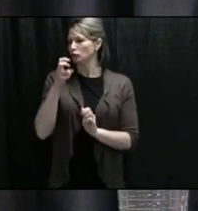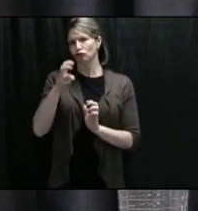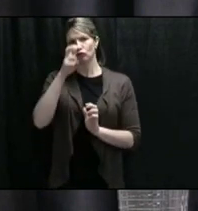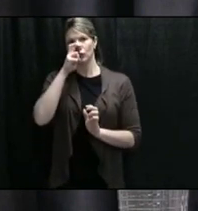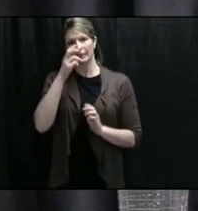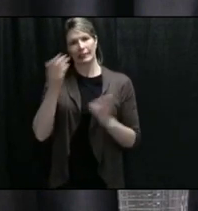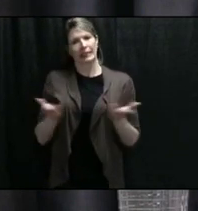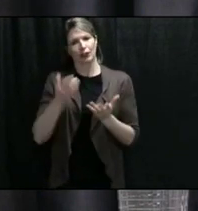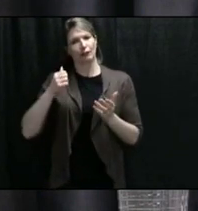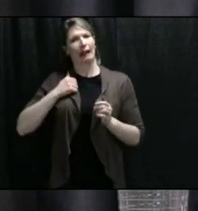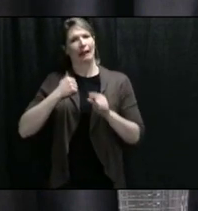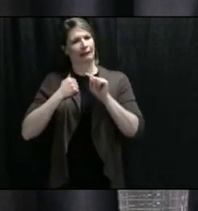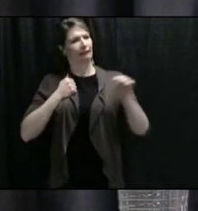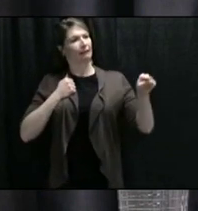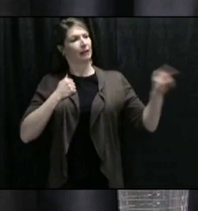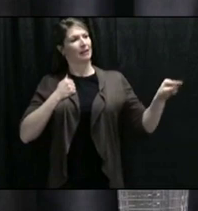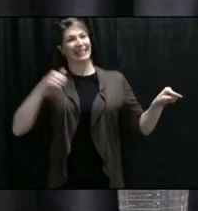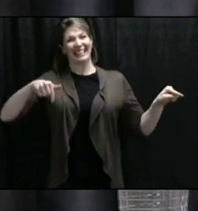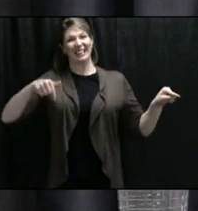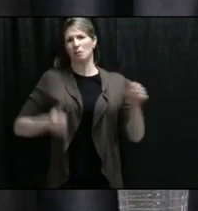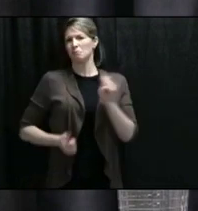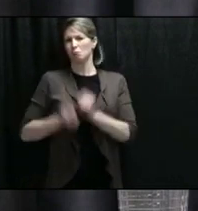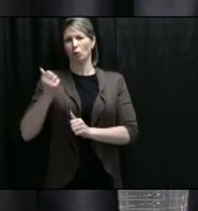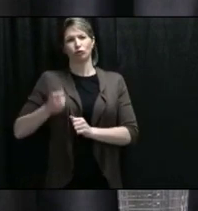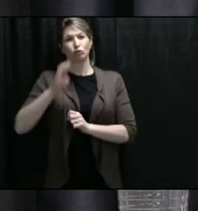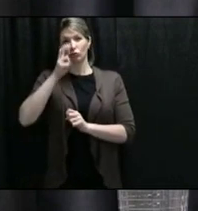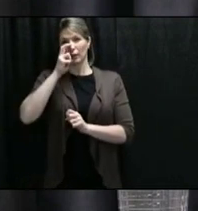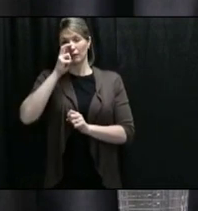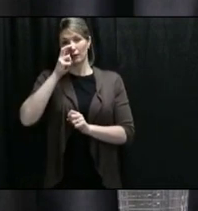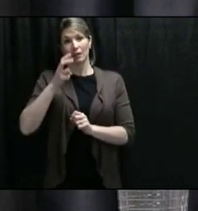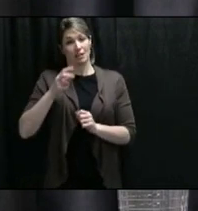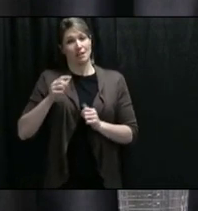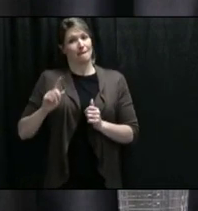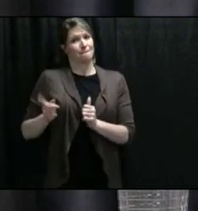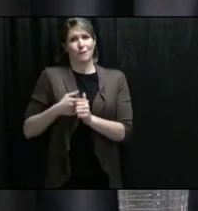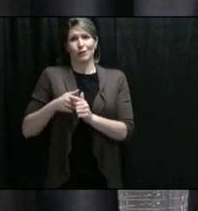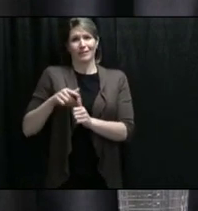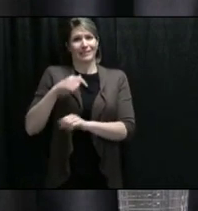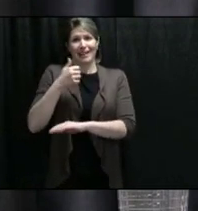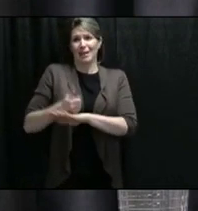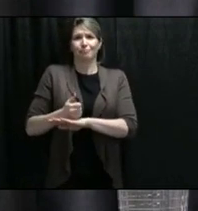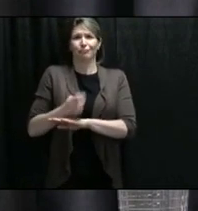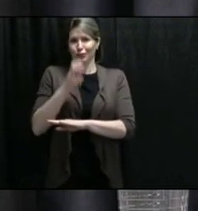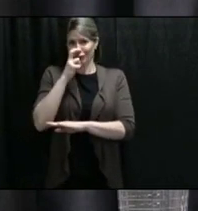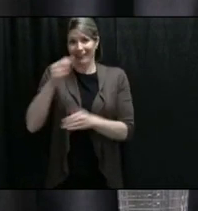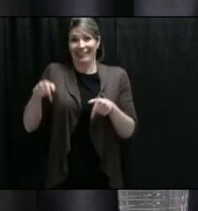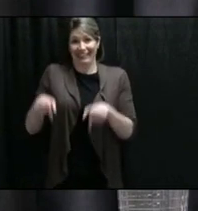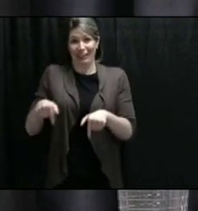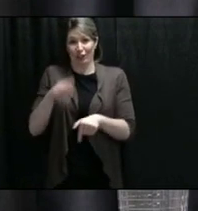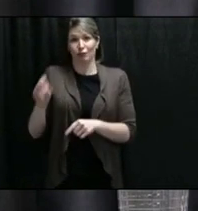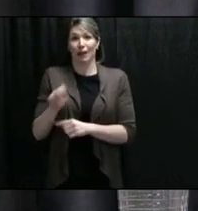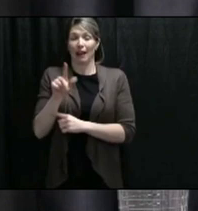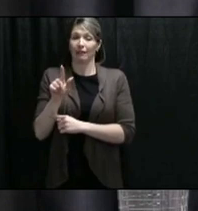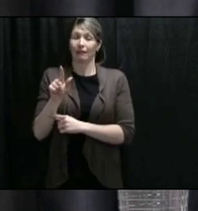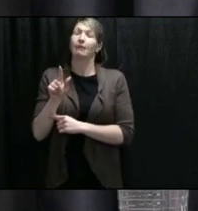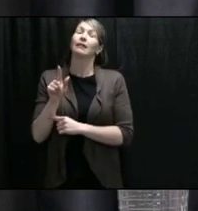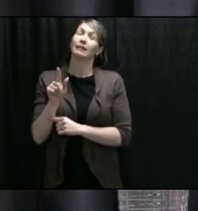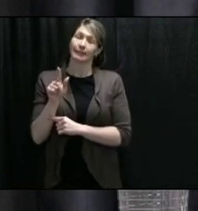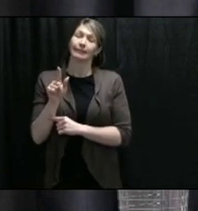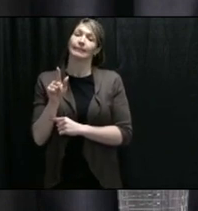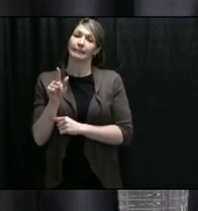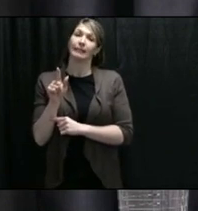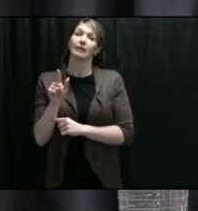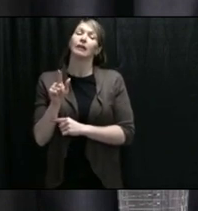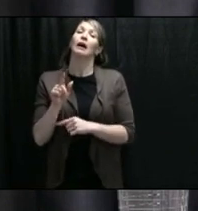that you'll see across the country, and we led the country in doing it. At some point, though, we have to accept the fact the